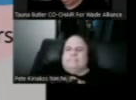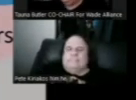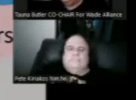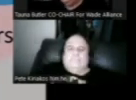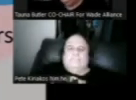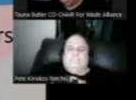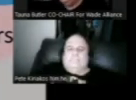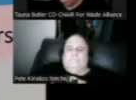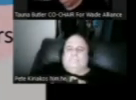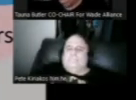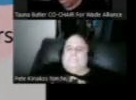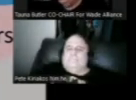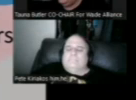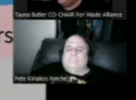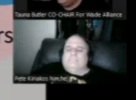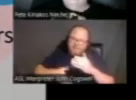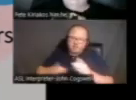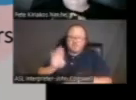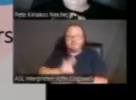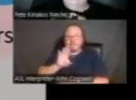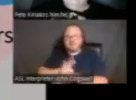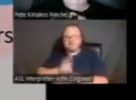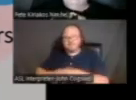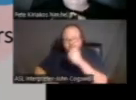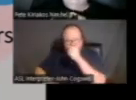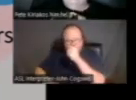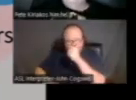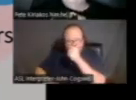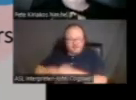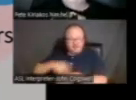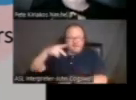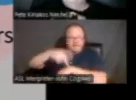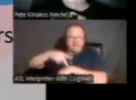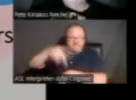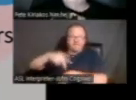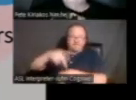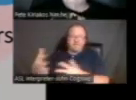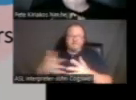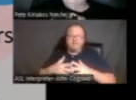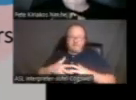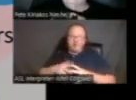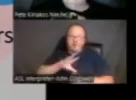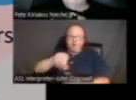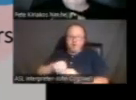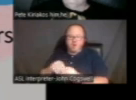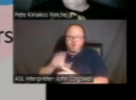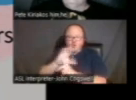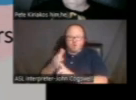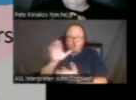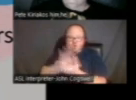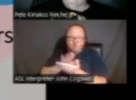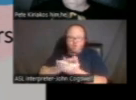unfinished business. And this, the Philippine American Intercultural School, Inland Empire, you'll